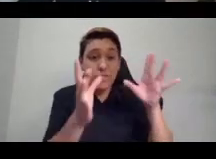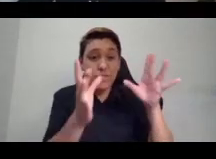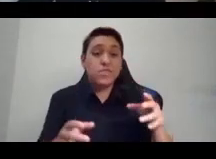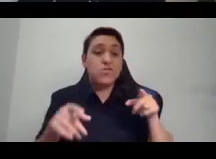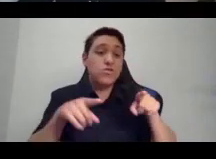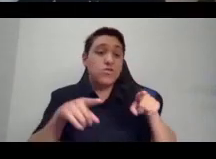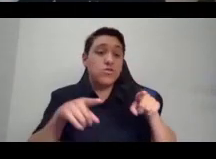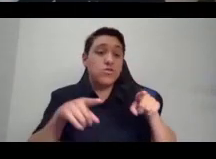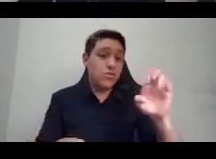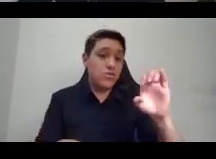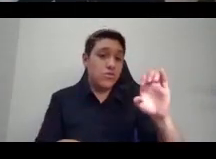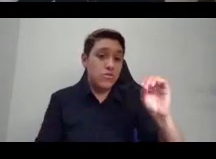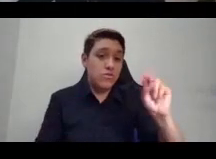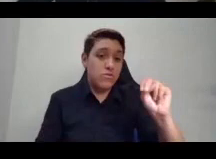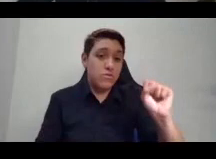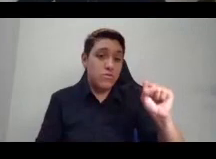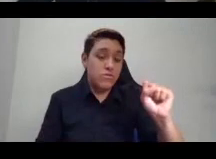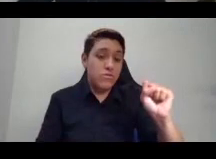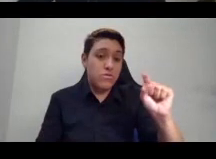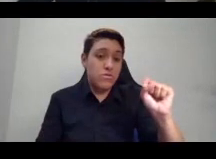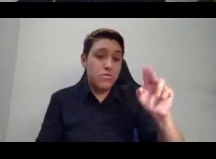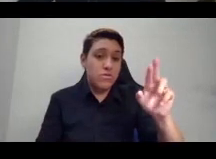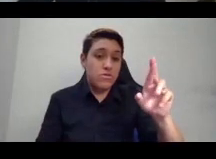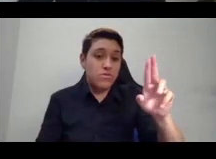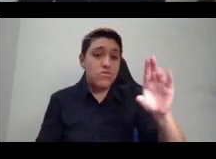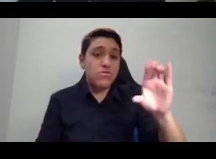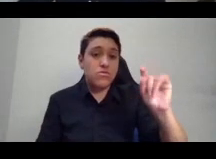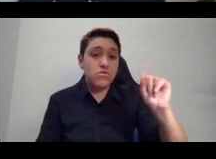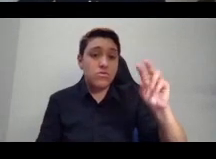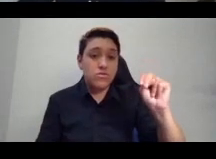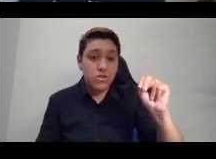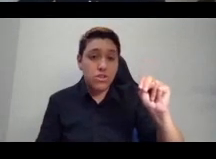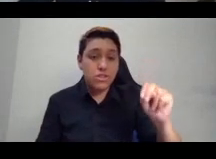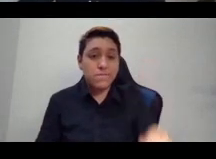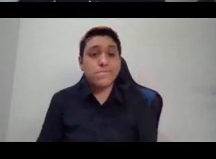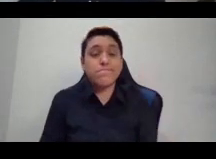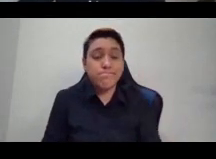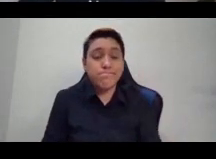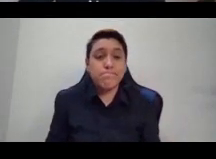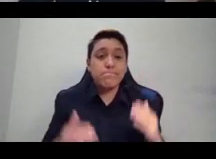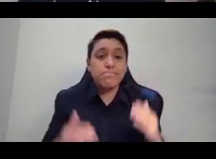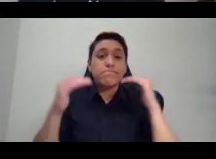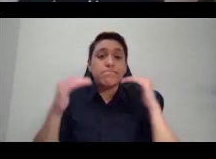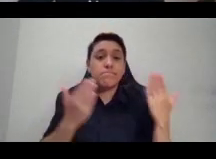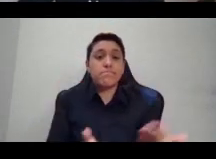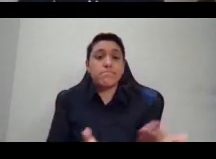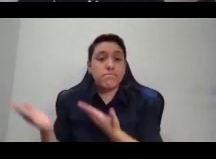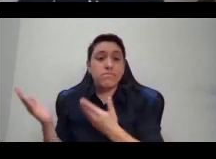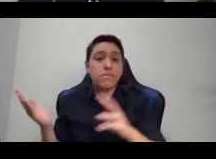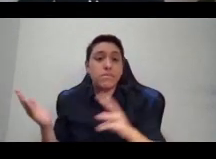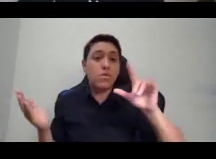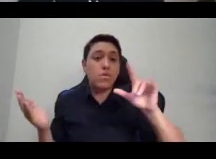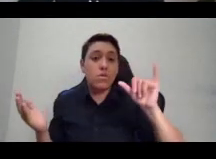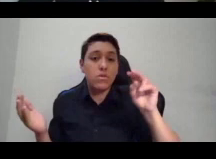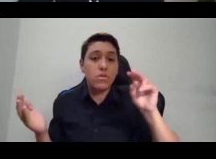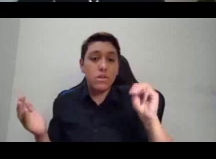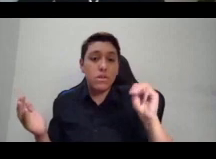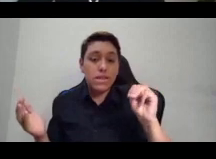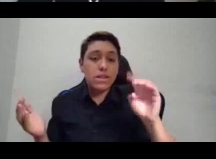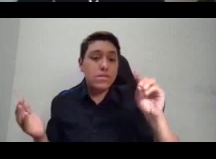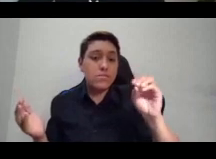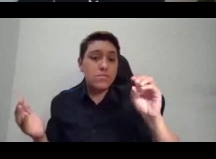William Dorsey Swann is one of the grandmothers of Ballroom in the United States.